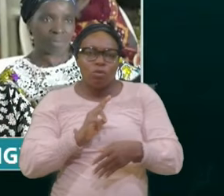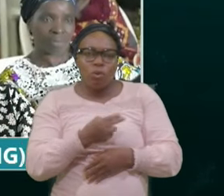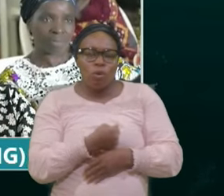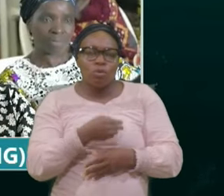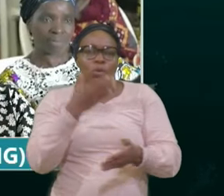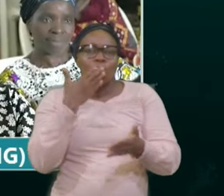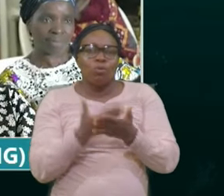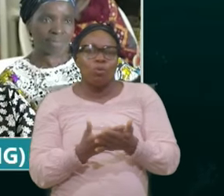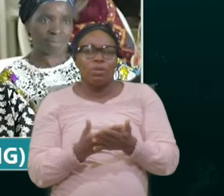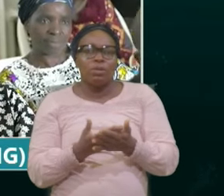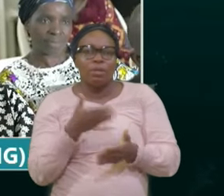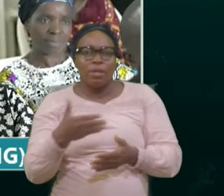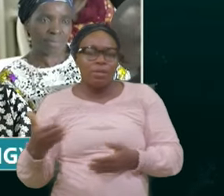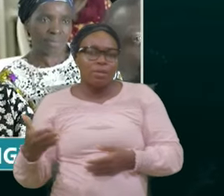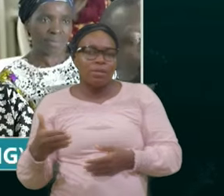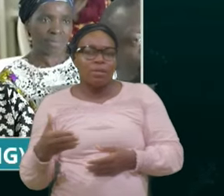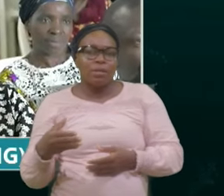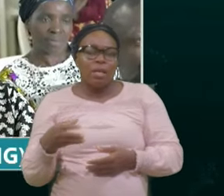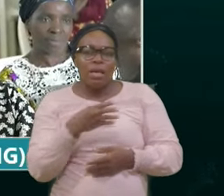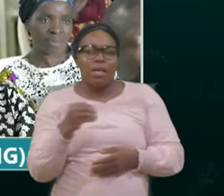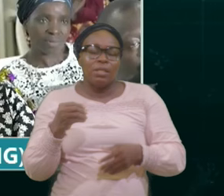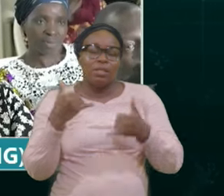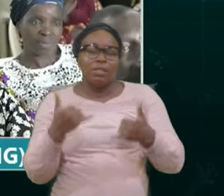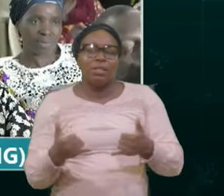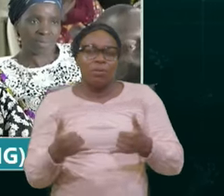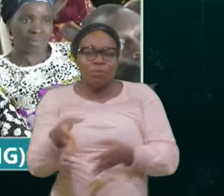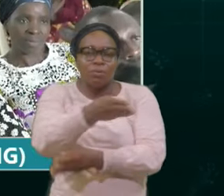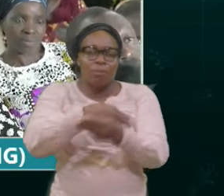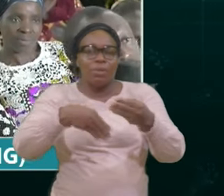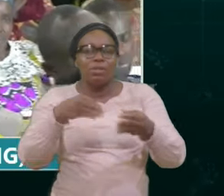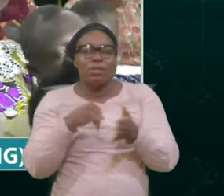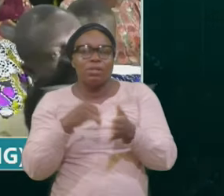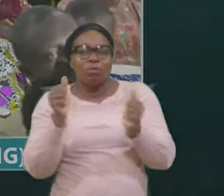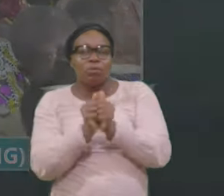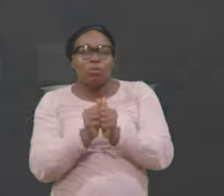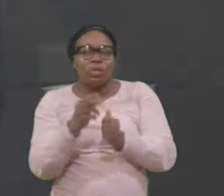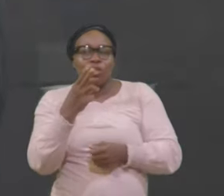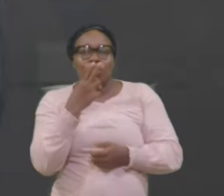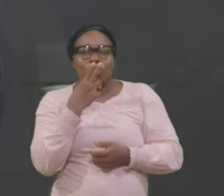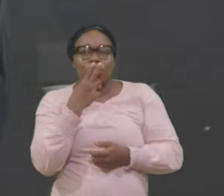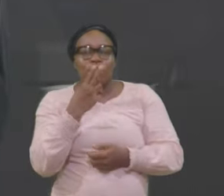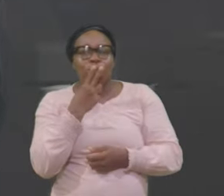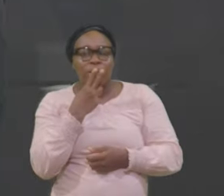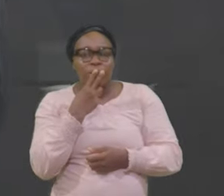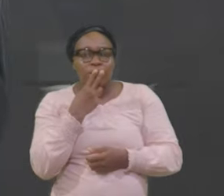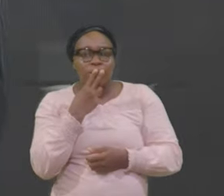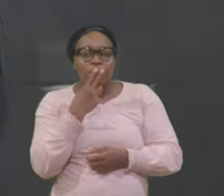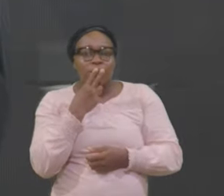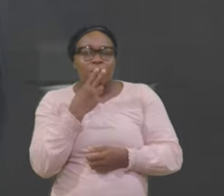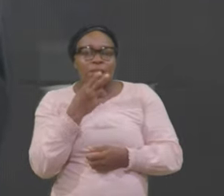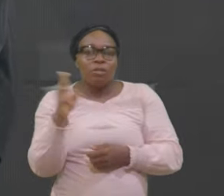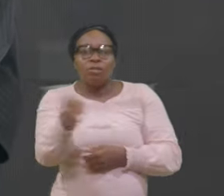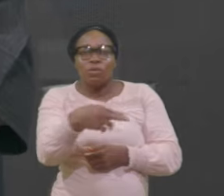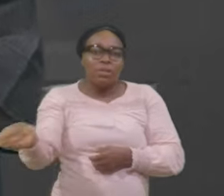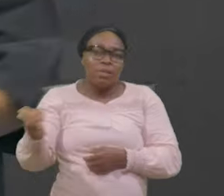The ordinary Secret The smoke Gets in Damages Your